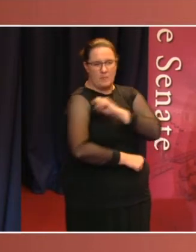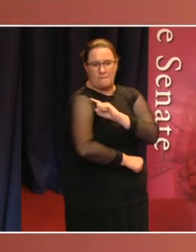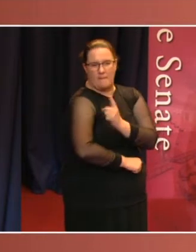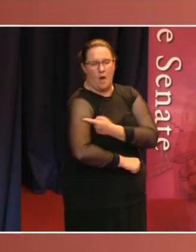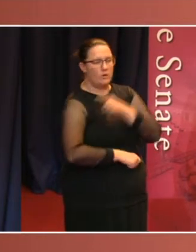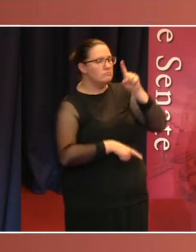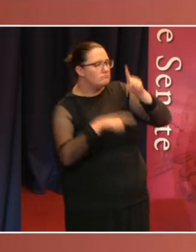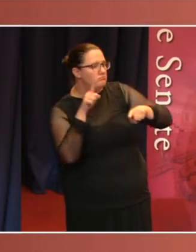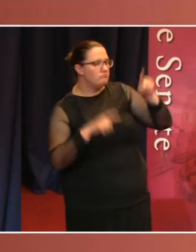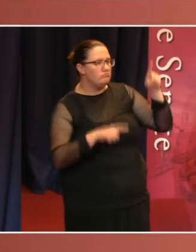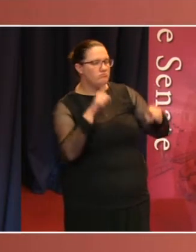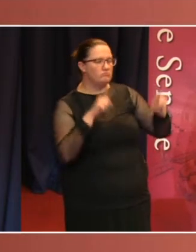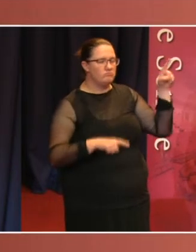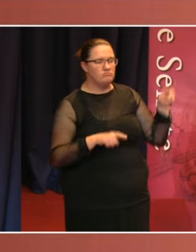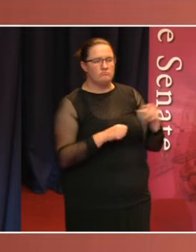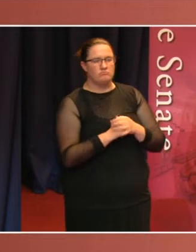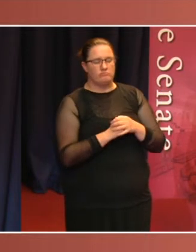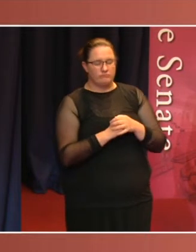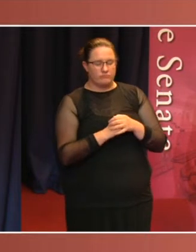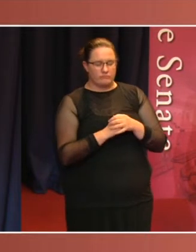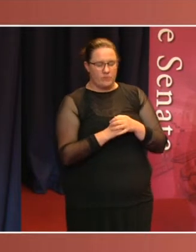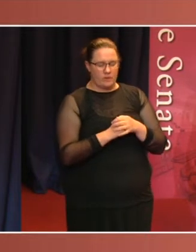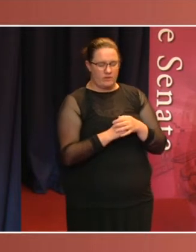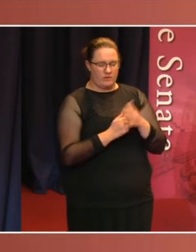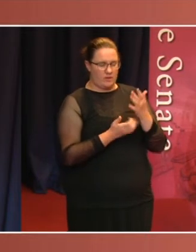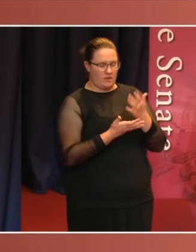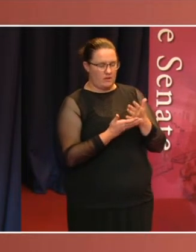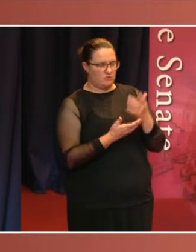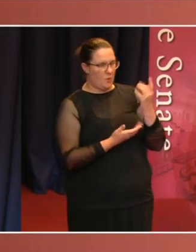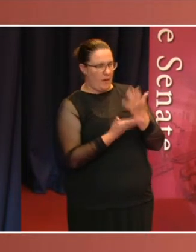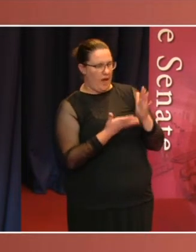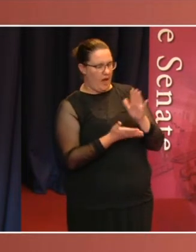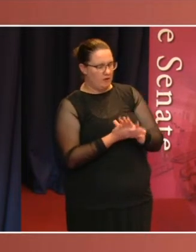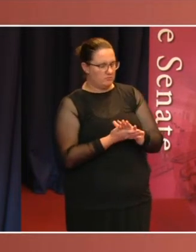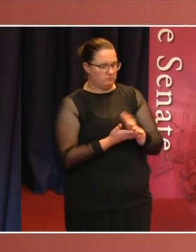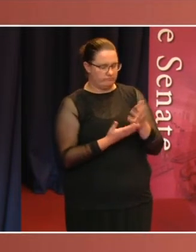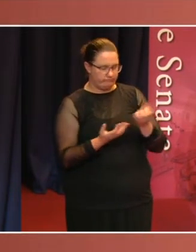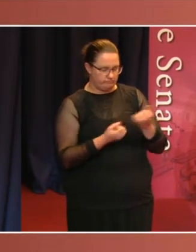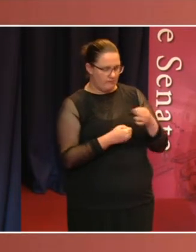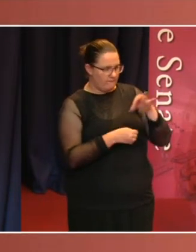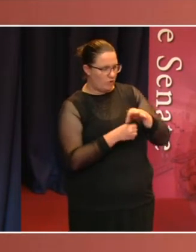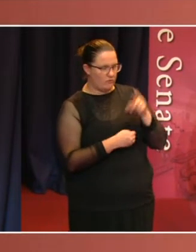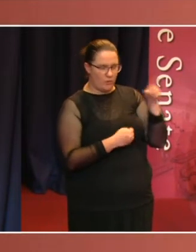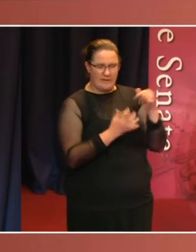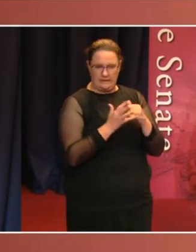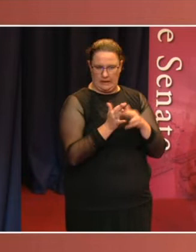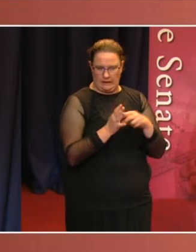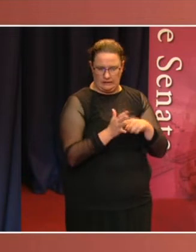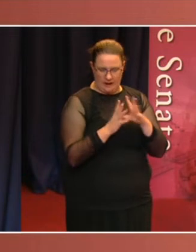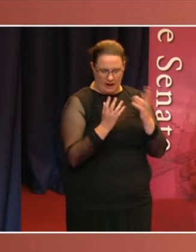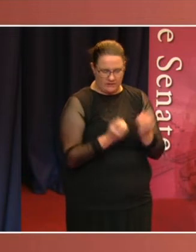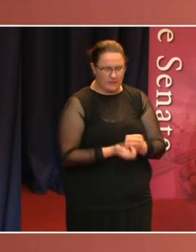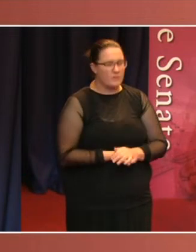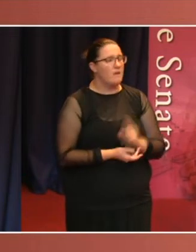possibilities embodied in and by the Senate. First, I will give a short word about the Institute and how we work.